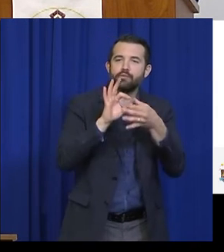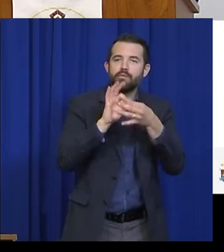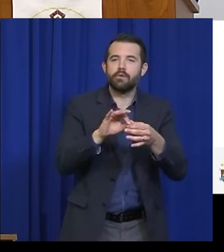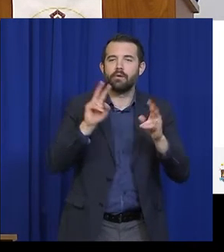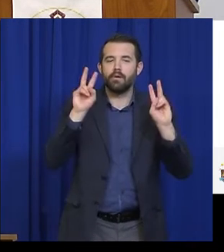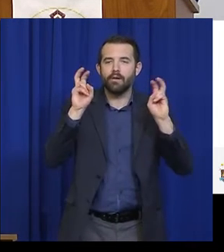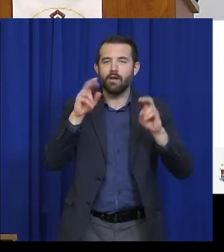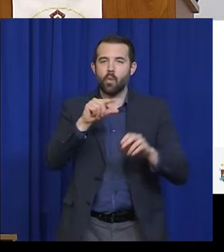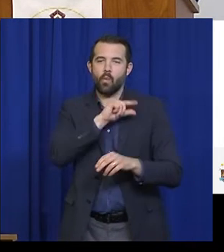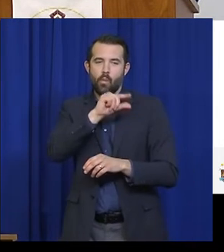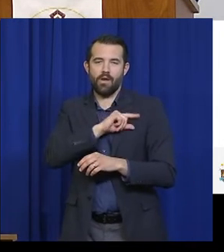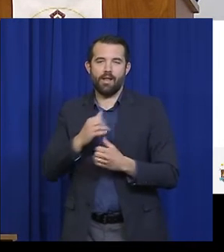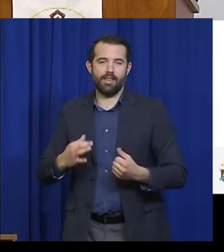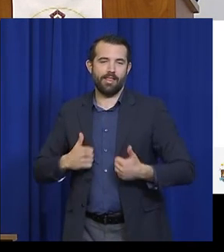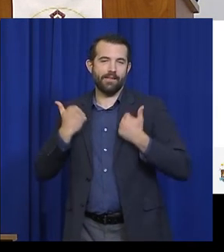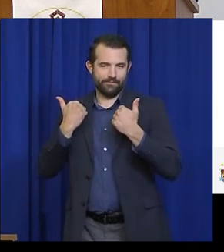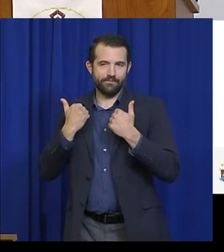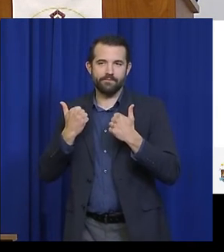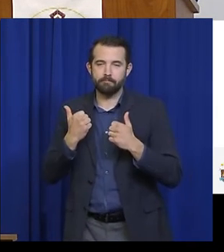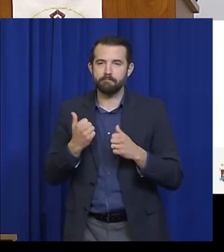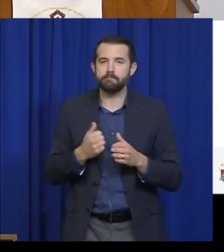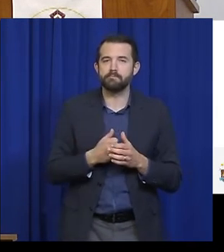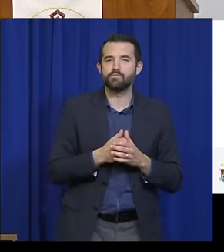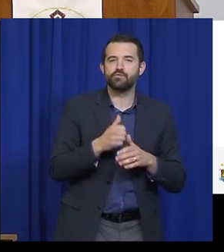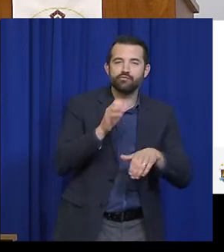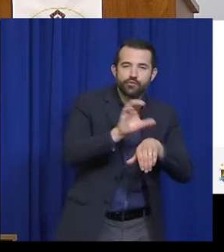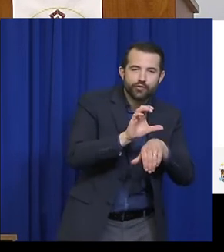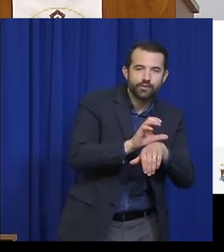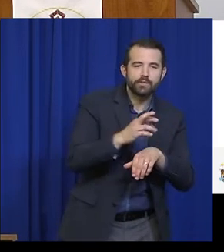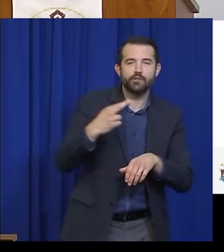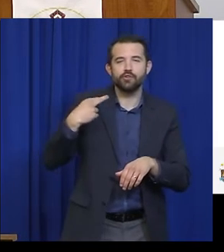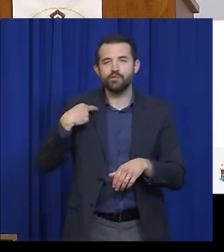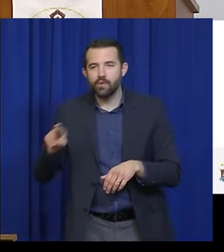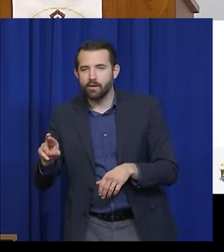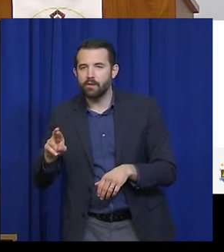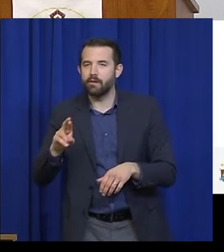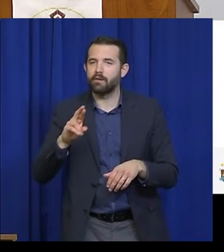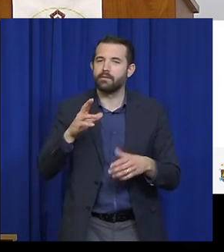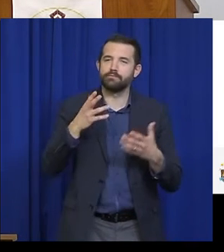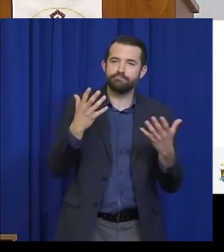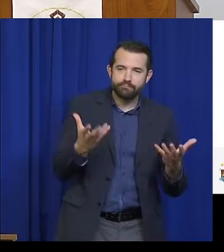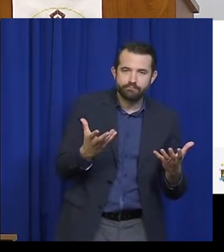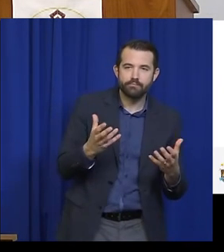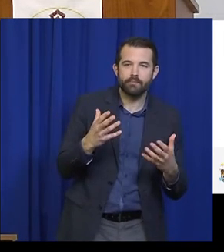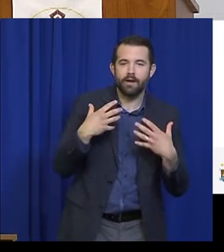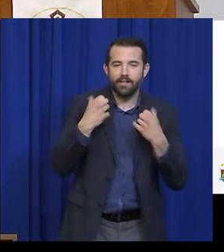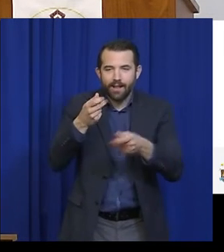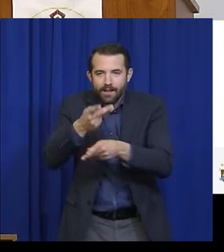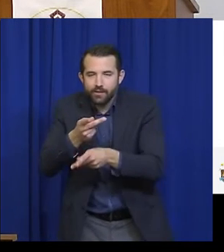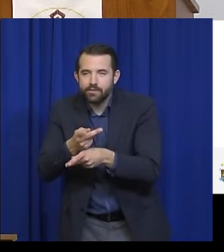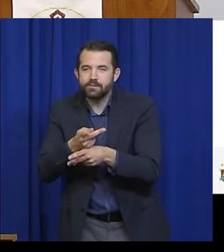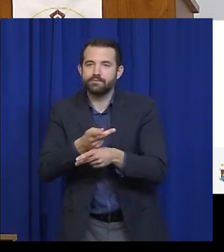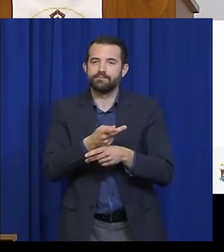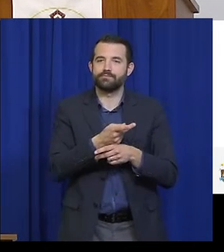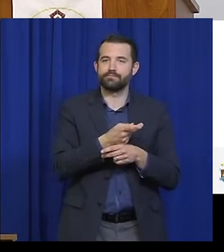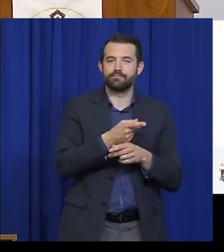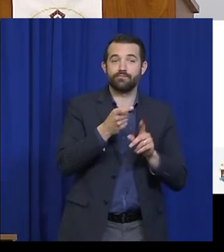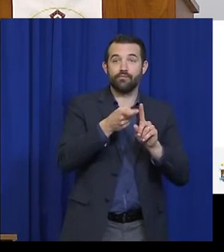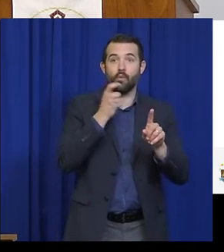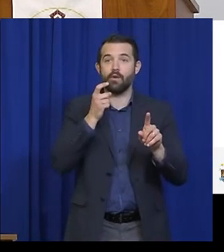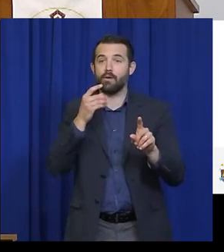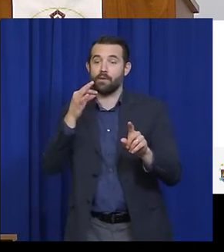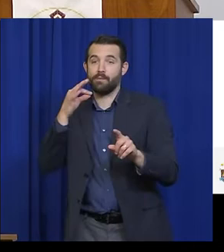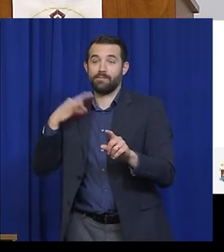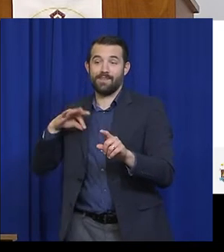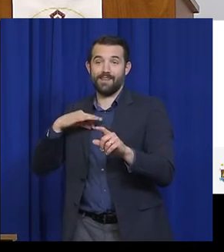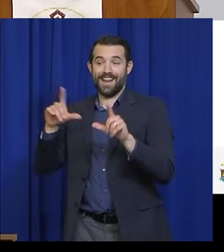appropriate safety precautions. These include health care from Maine licensed providers with